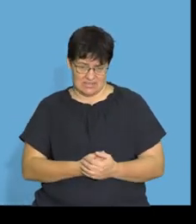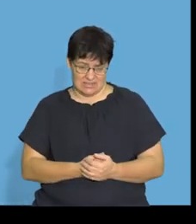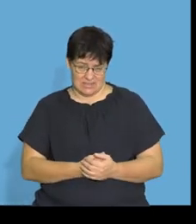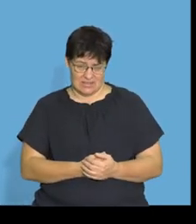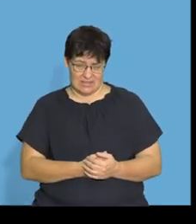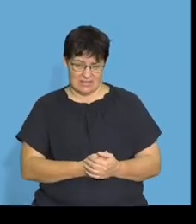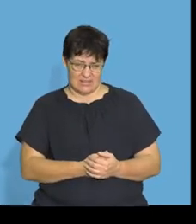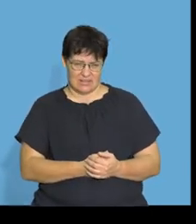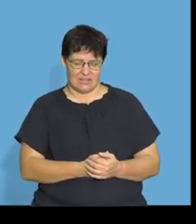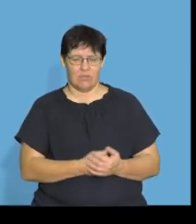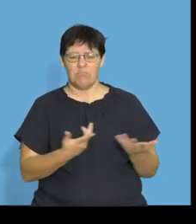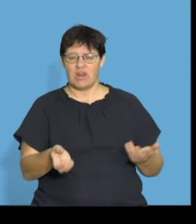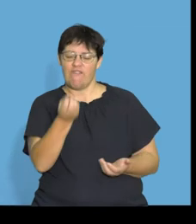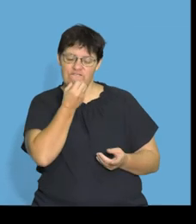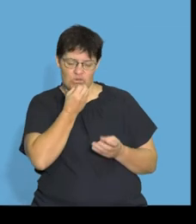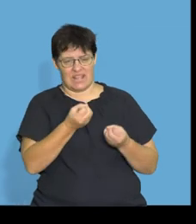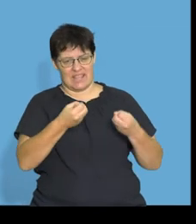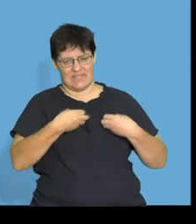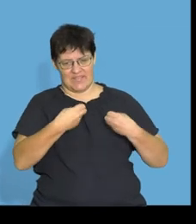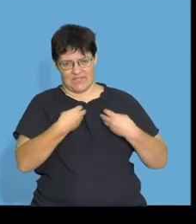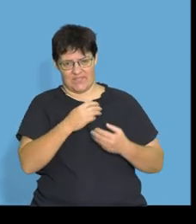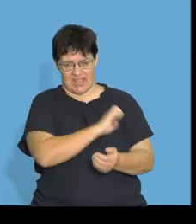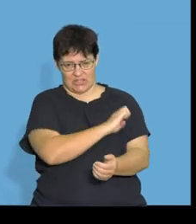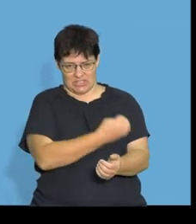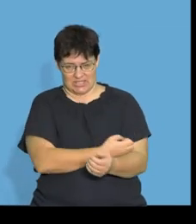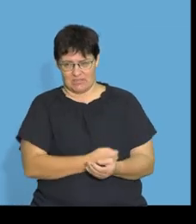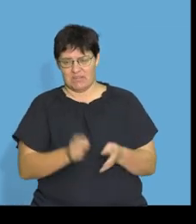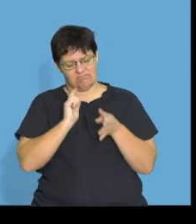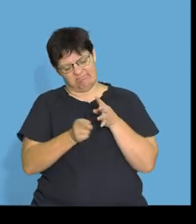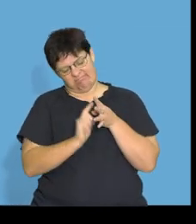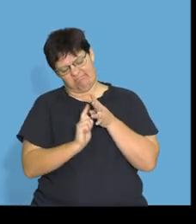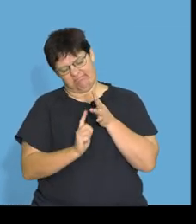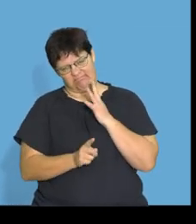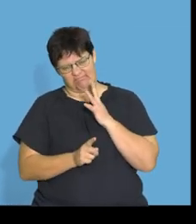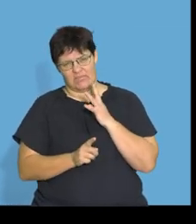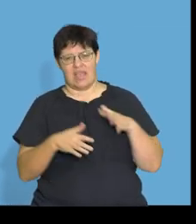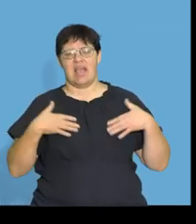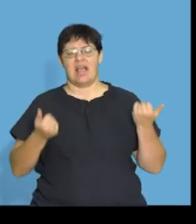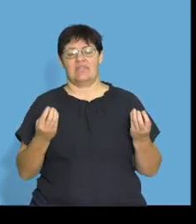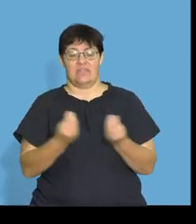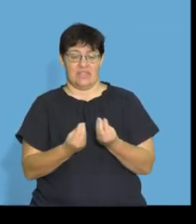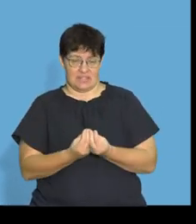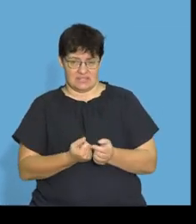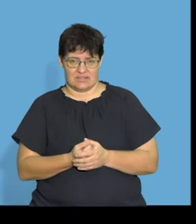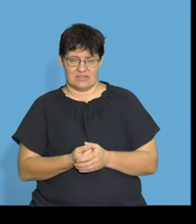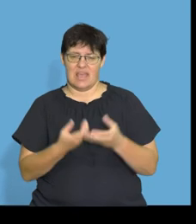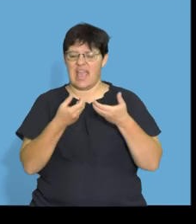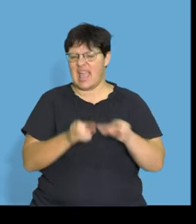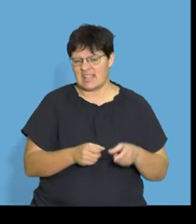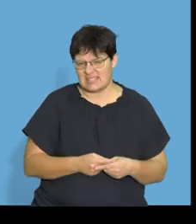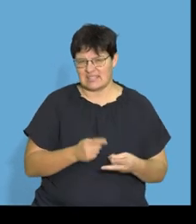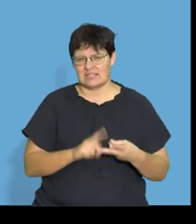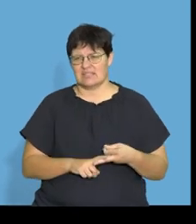energy foods, that's really important. Look at all the nice healthy things there. Have a look at eggs, maybe some